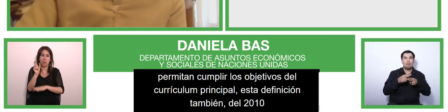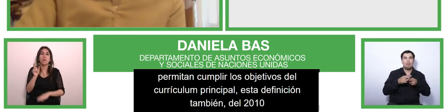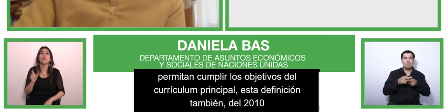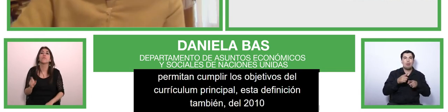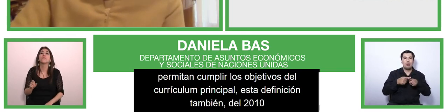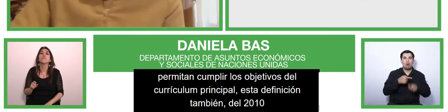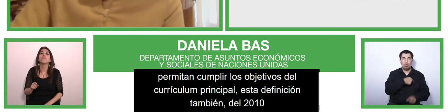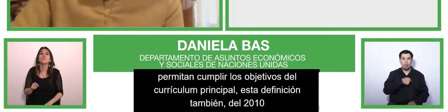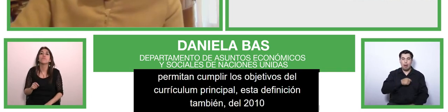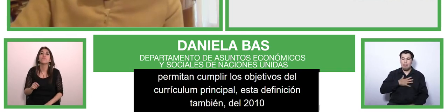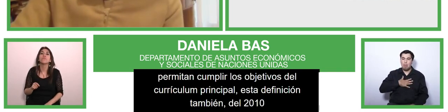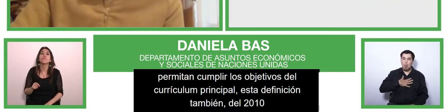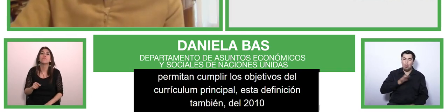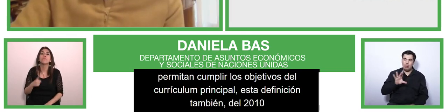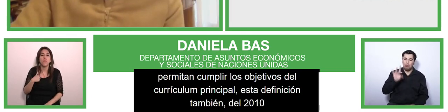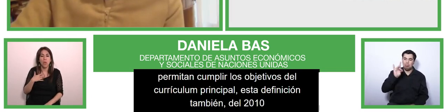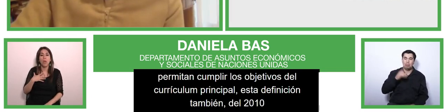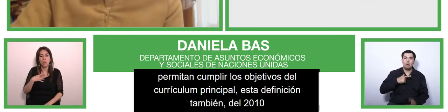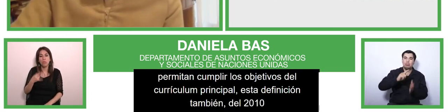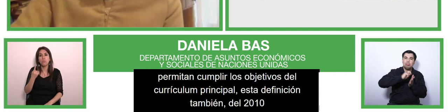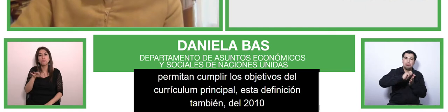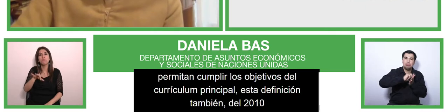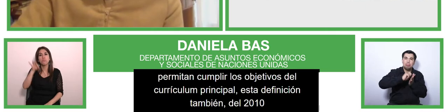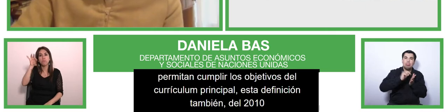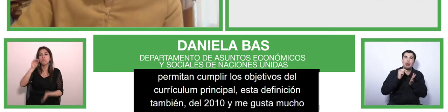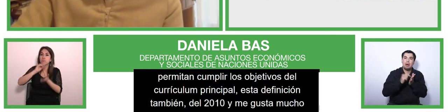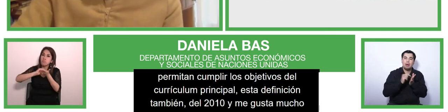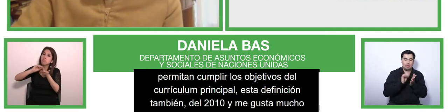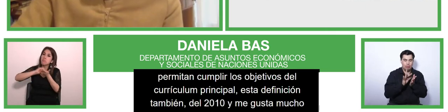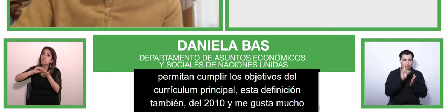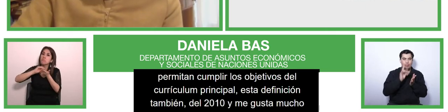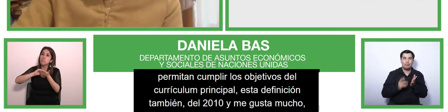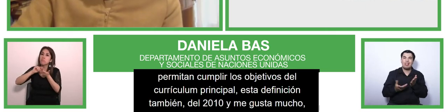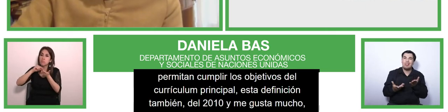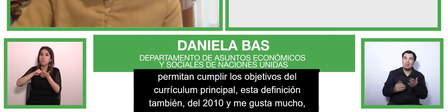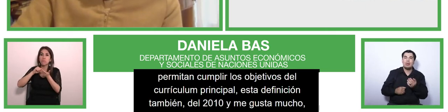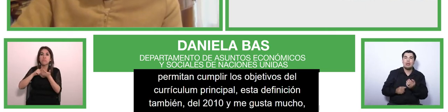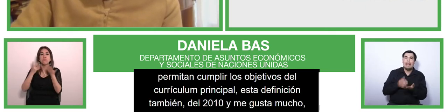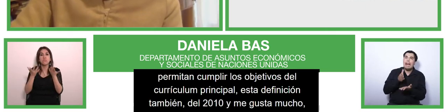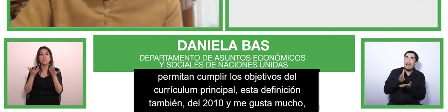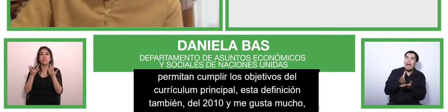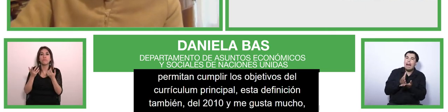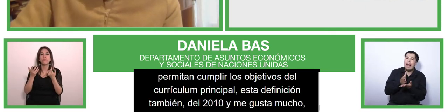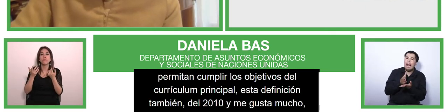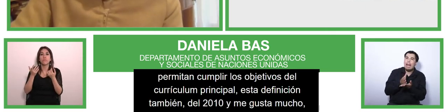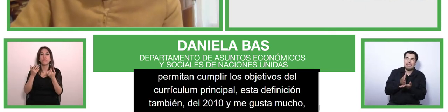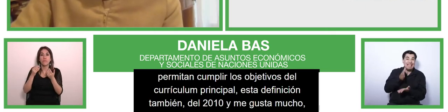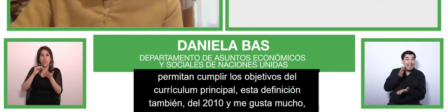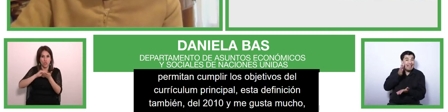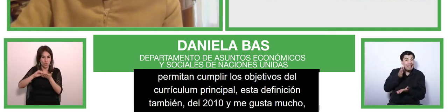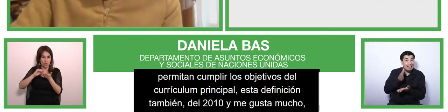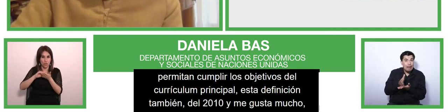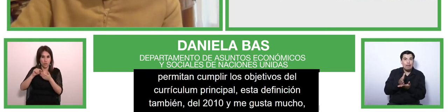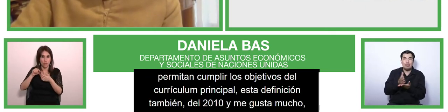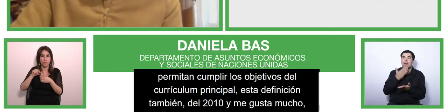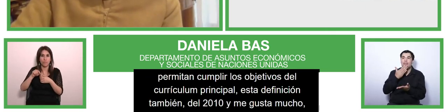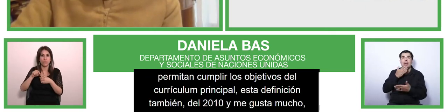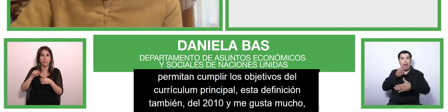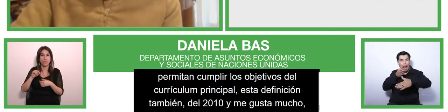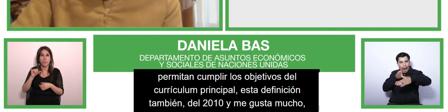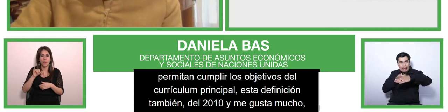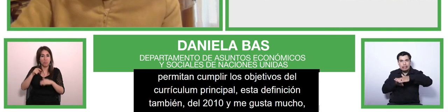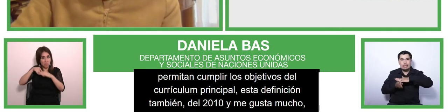the school in the classroom that must be physically accessible and usable by all children